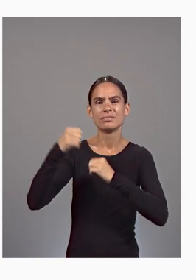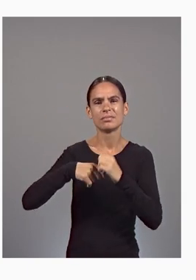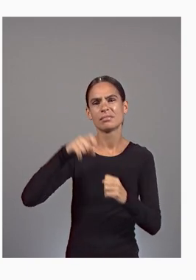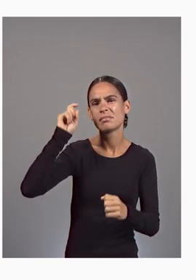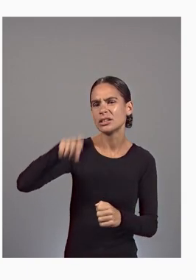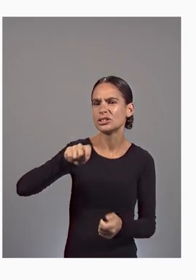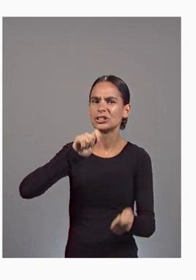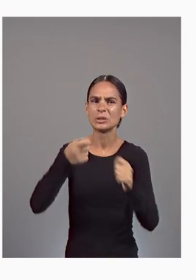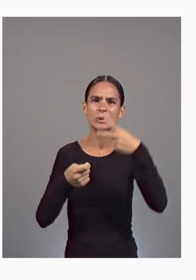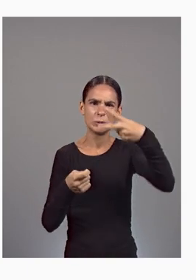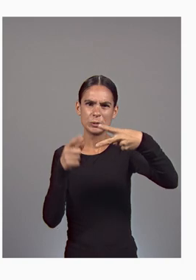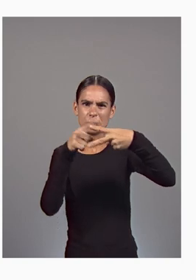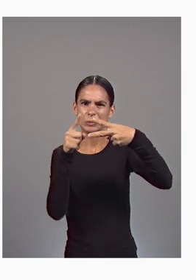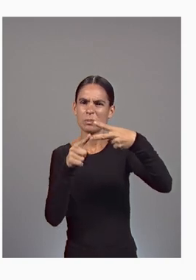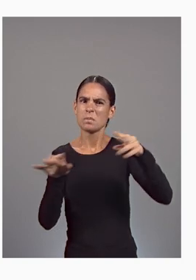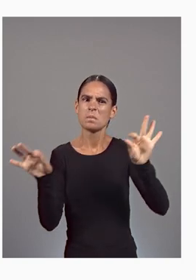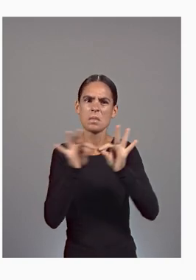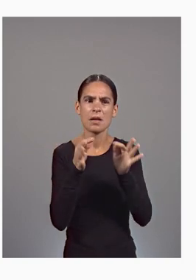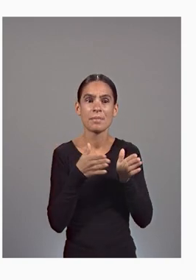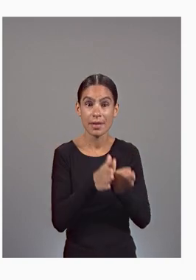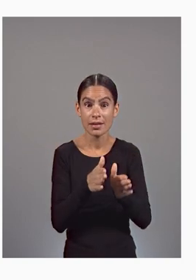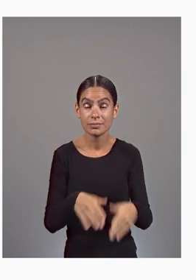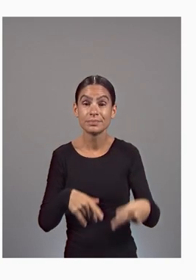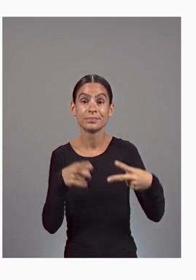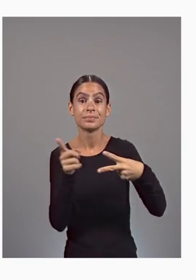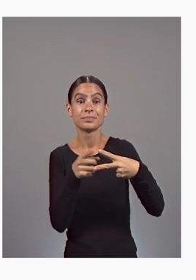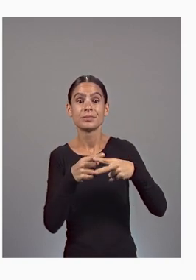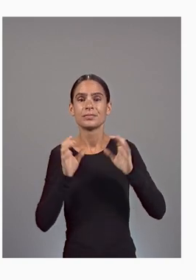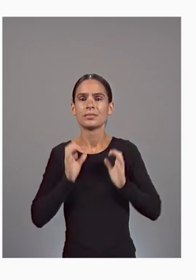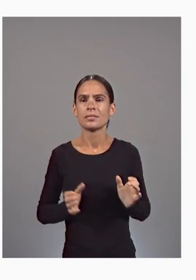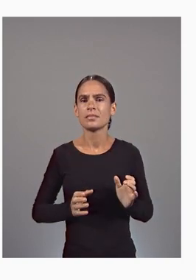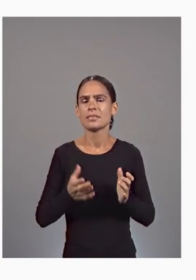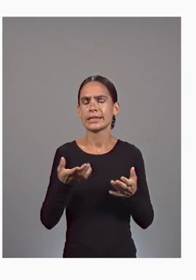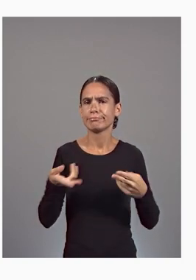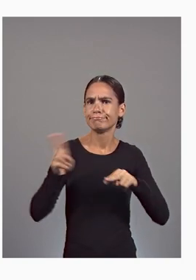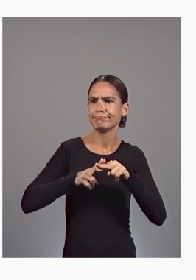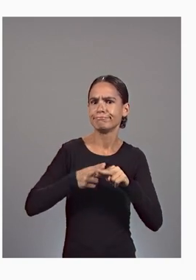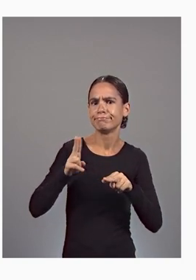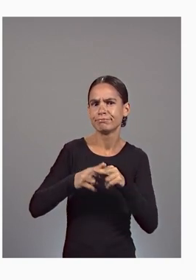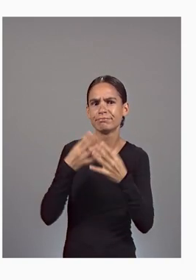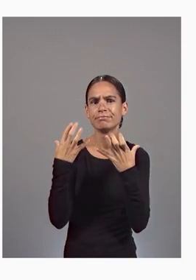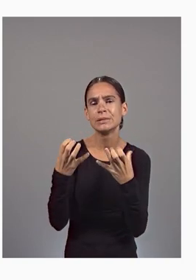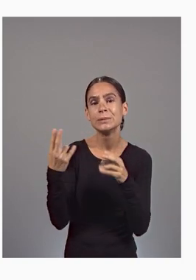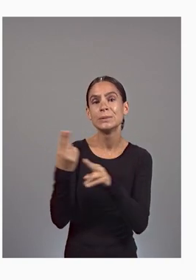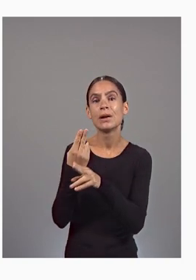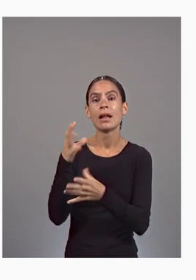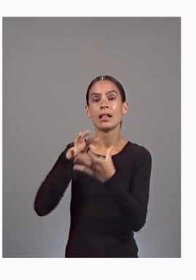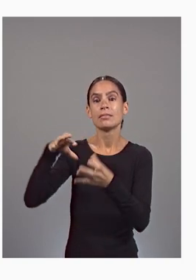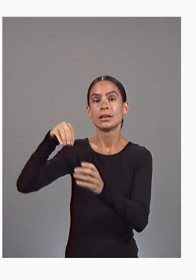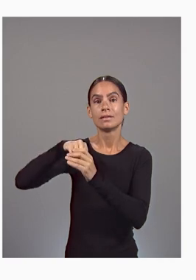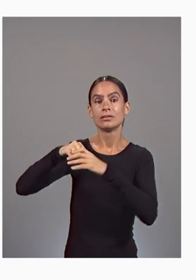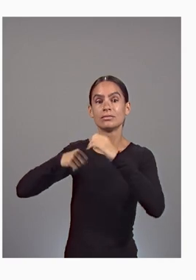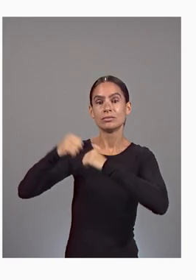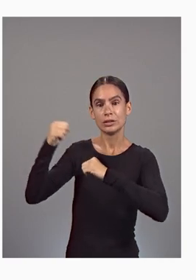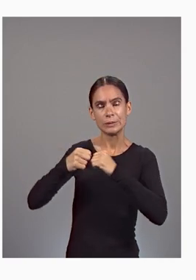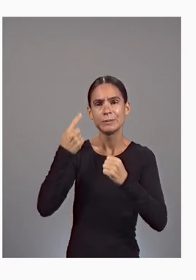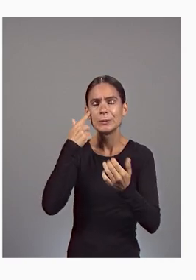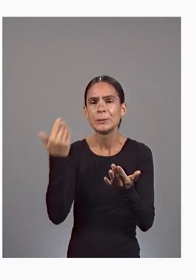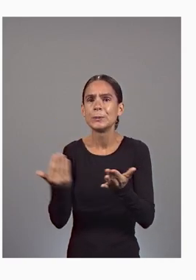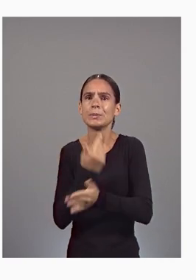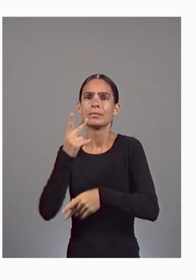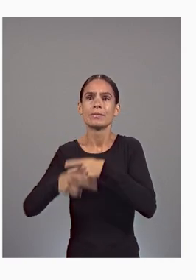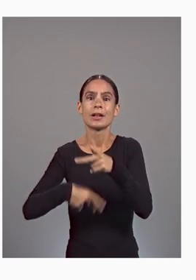ways. First, customers increasingly want to use cloud infrastructure for new types of workloads.